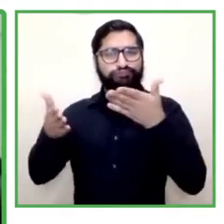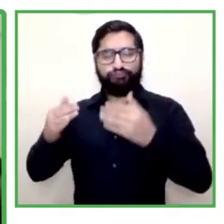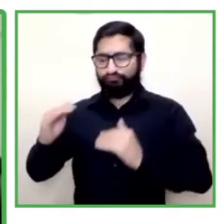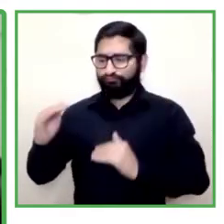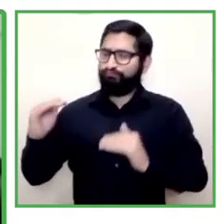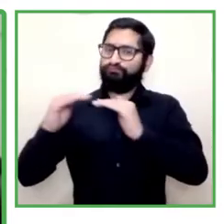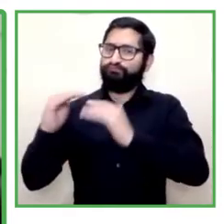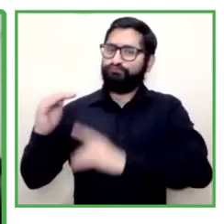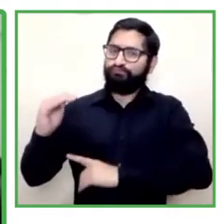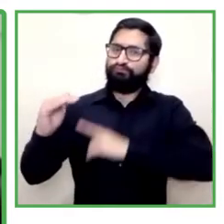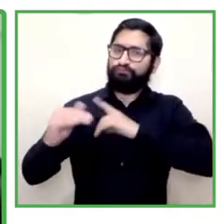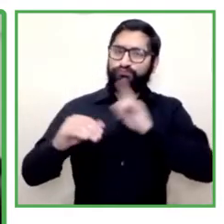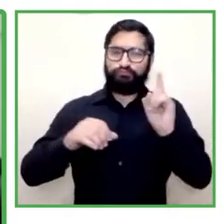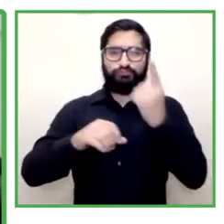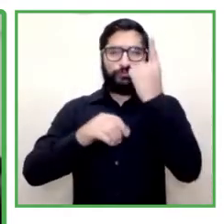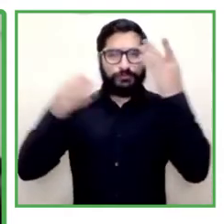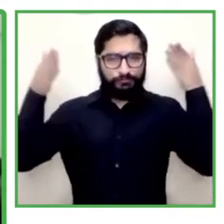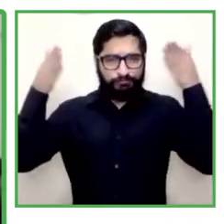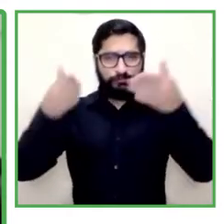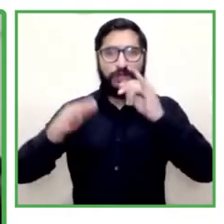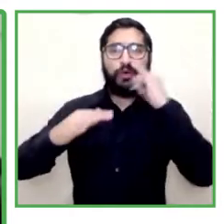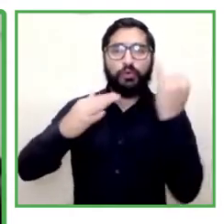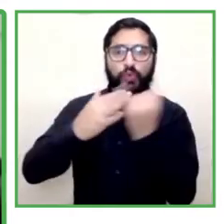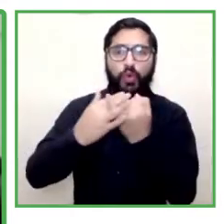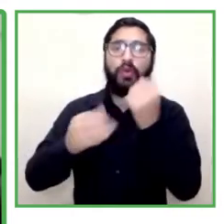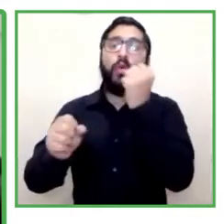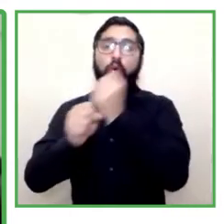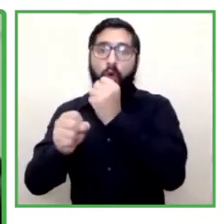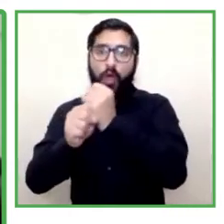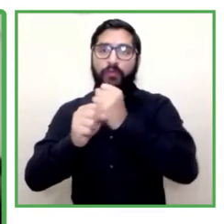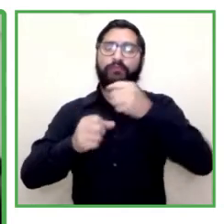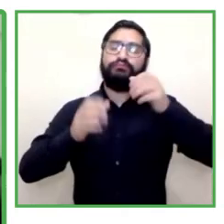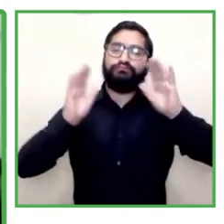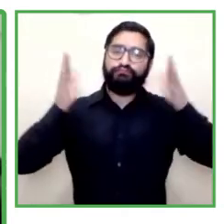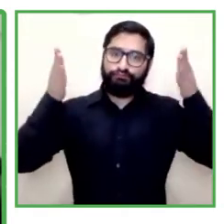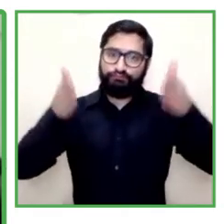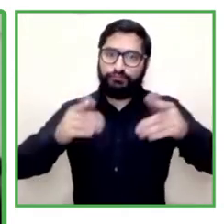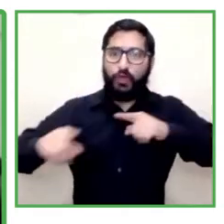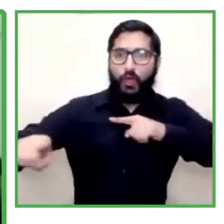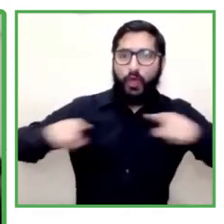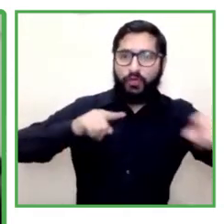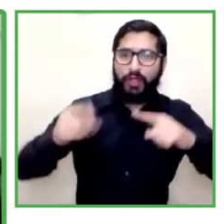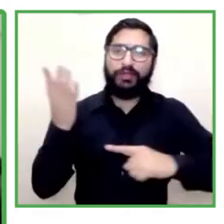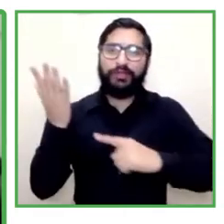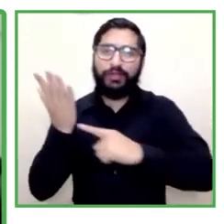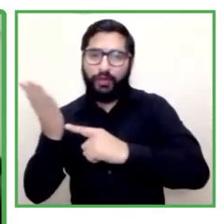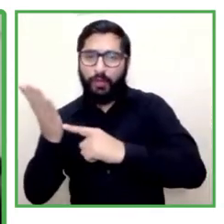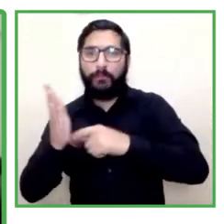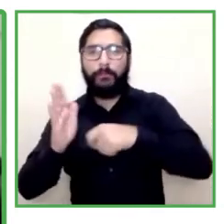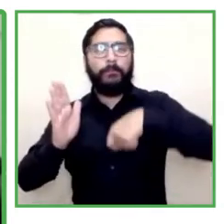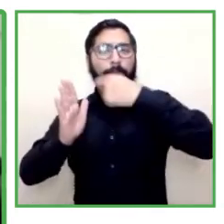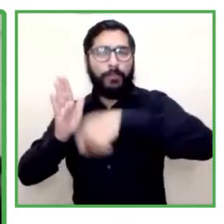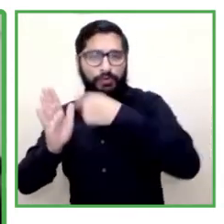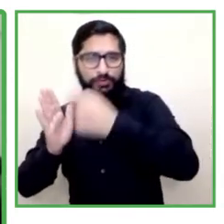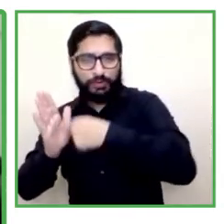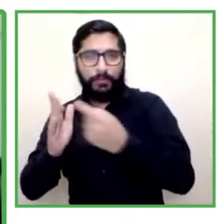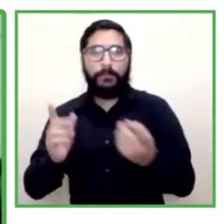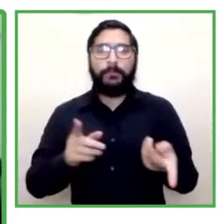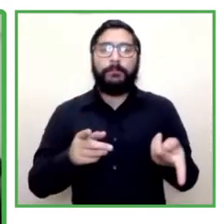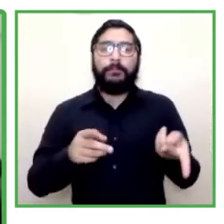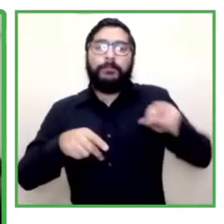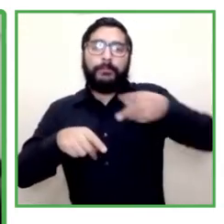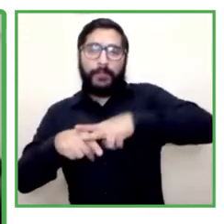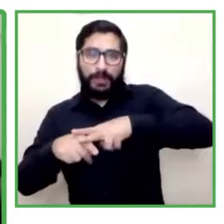dignified jobs and labor inclusion for people with disabilities i am the